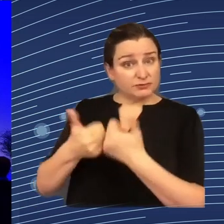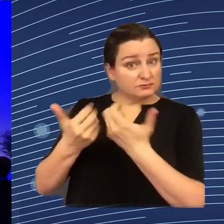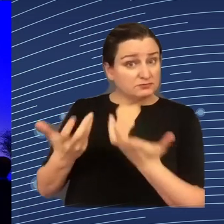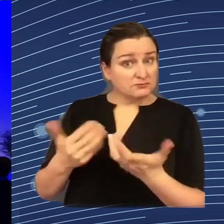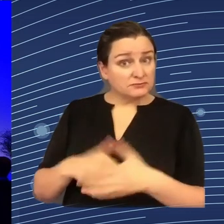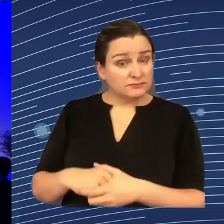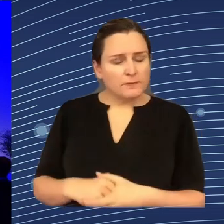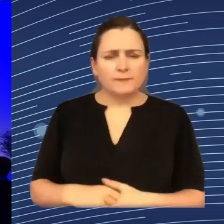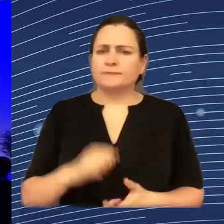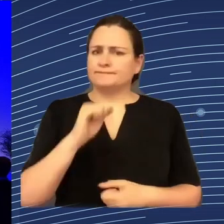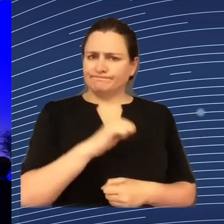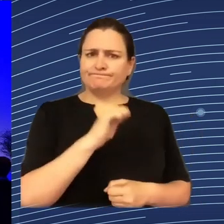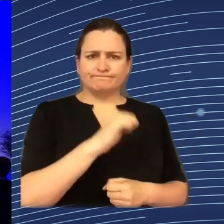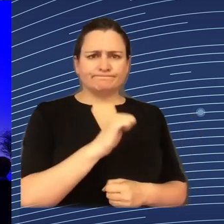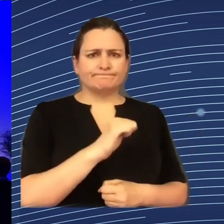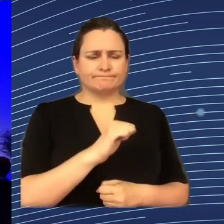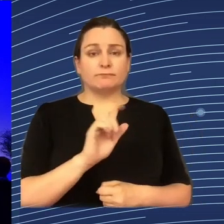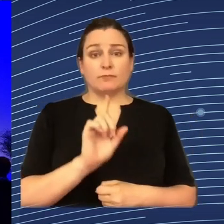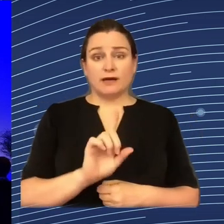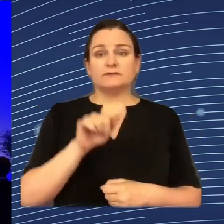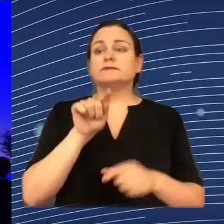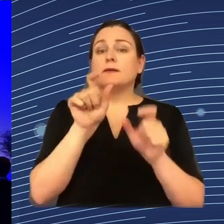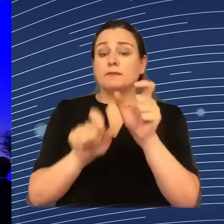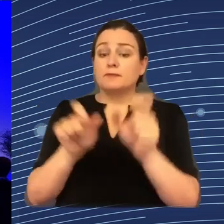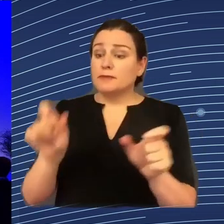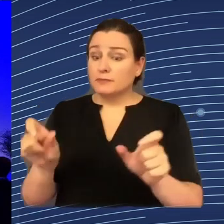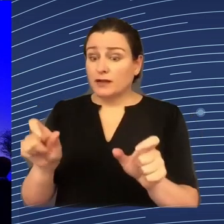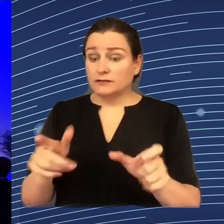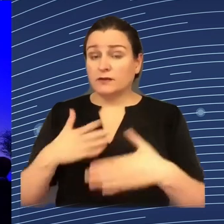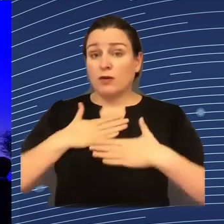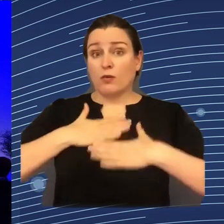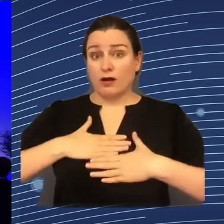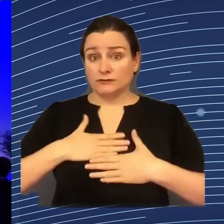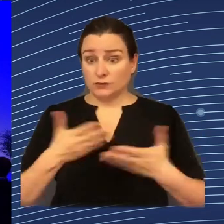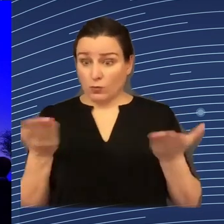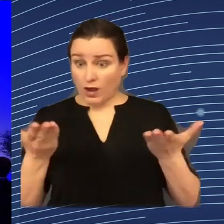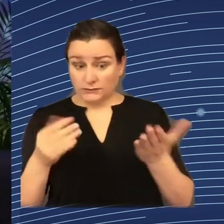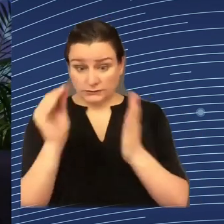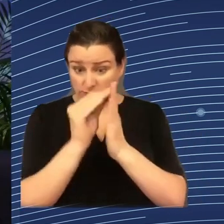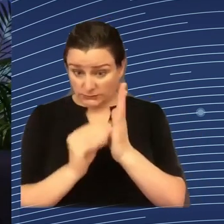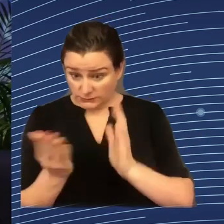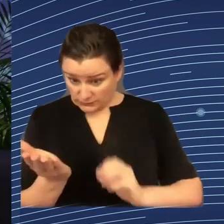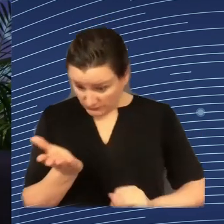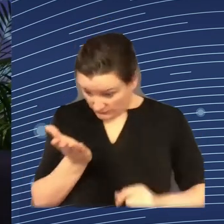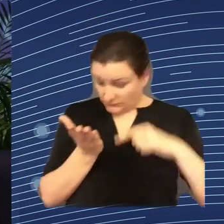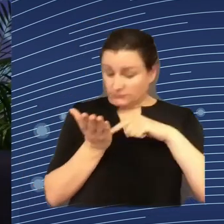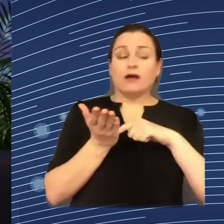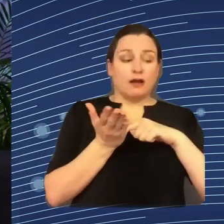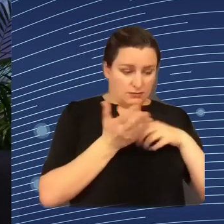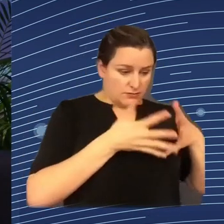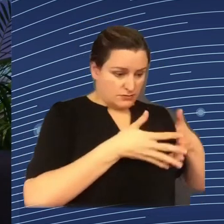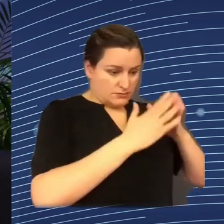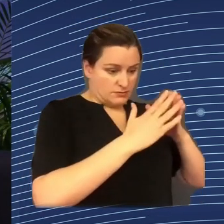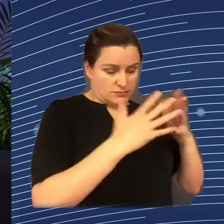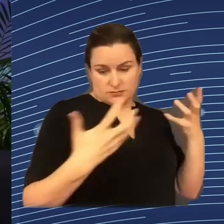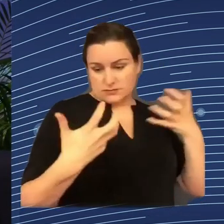work on the basis of the request he gets, or she gets. Clearly, he is producing a product for a buyer, and